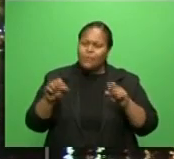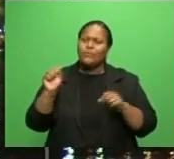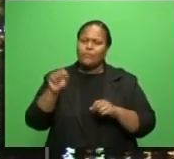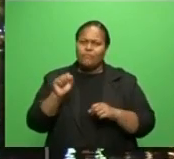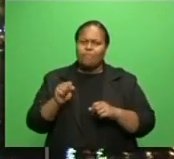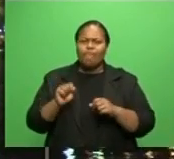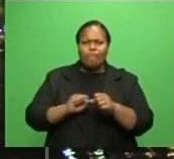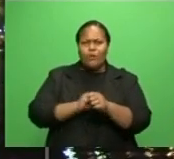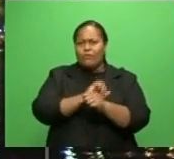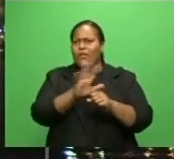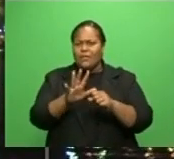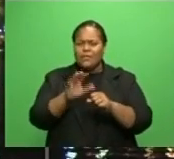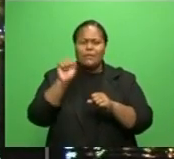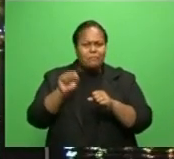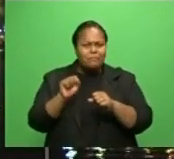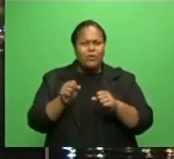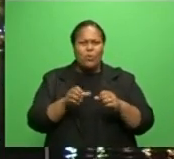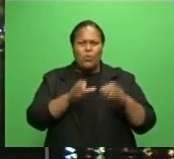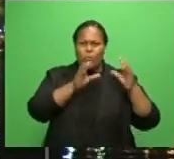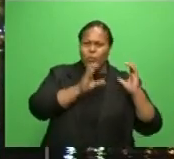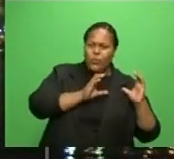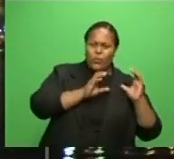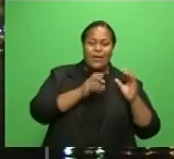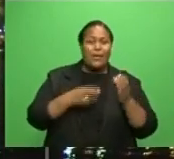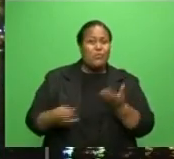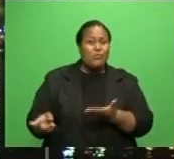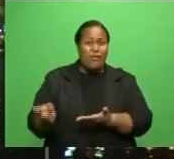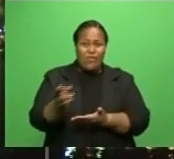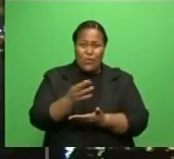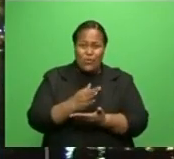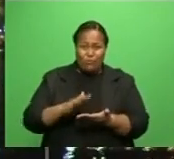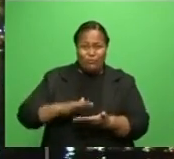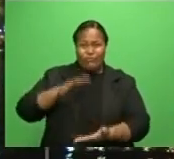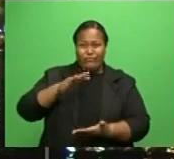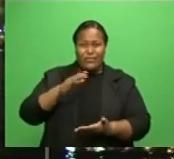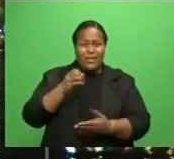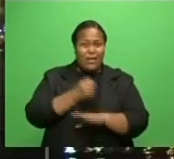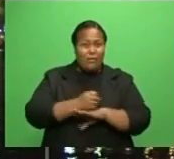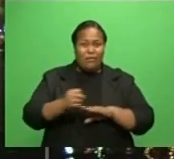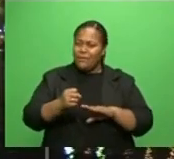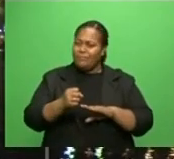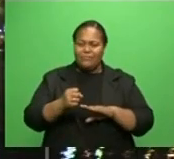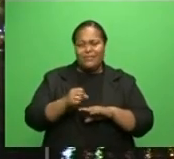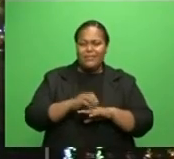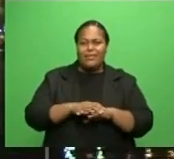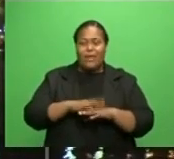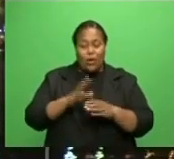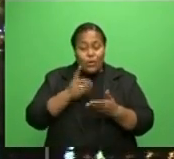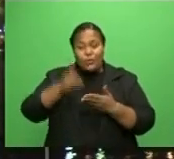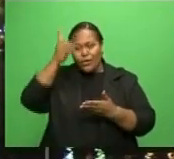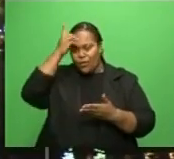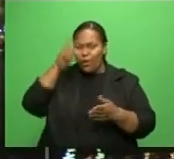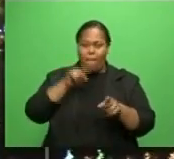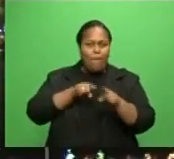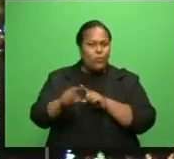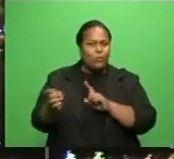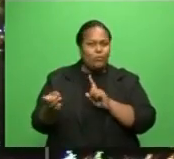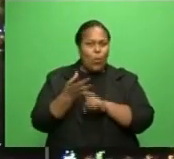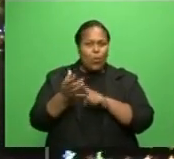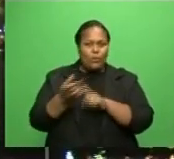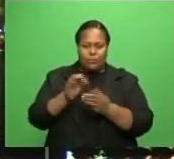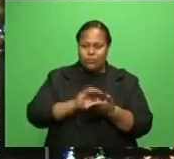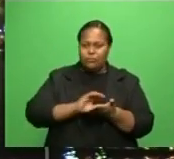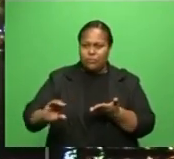has put a tremendous strain on government revenues, they believe education is the greatest investment. He made the comments while